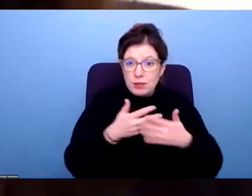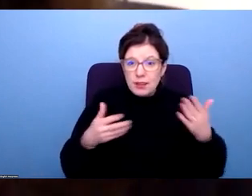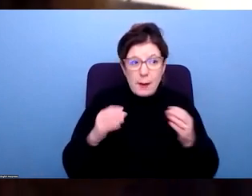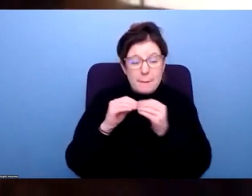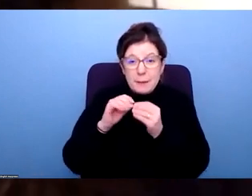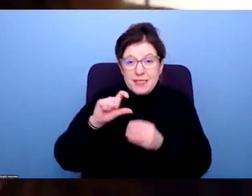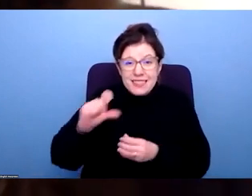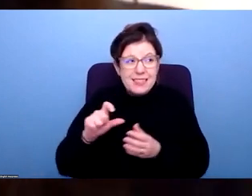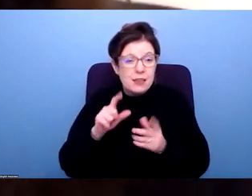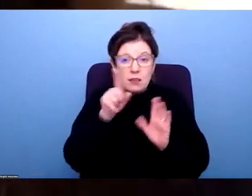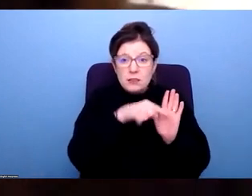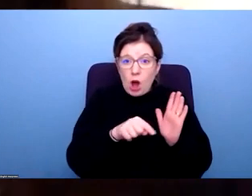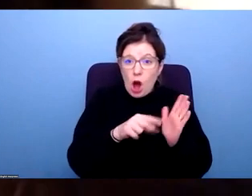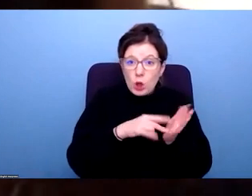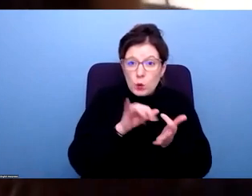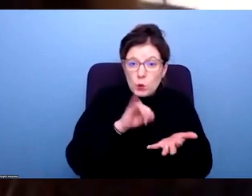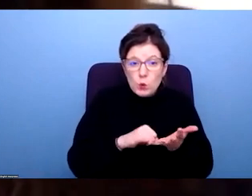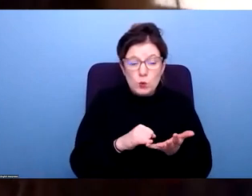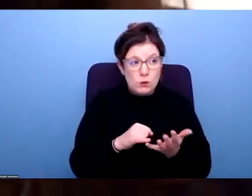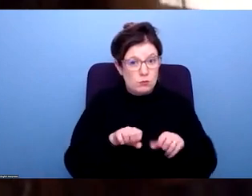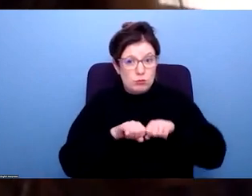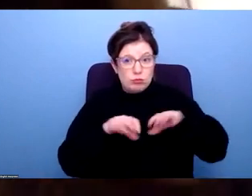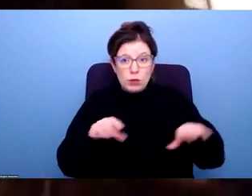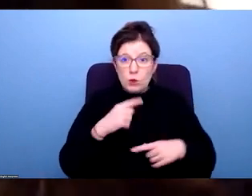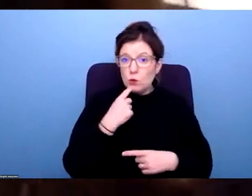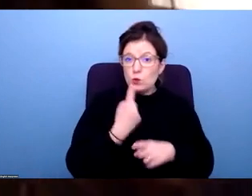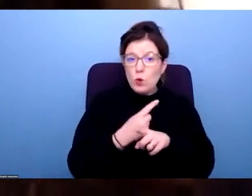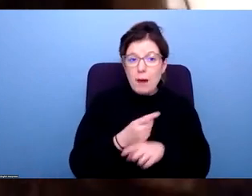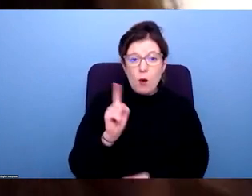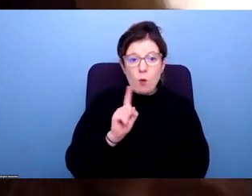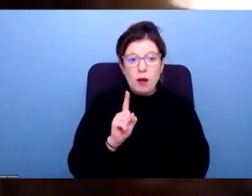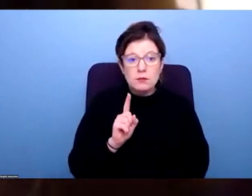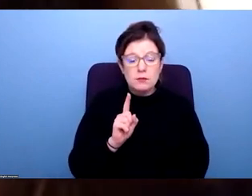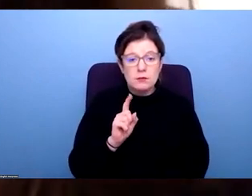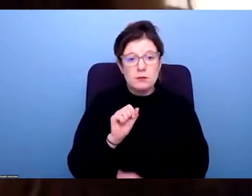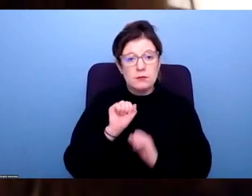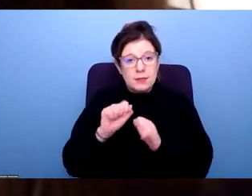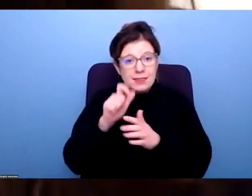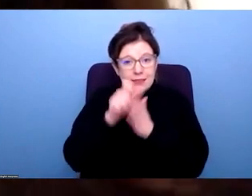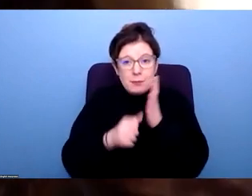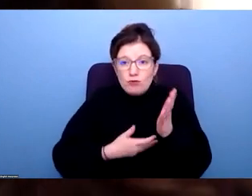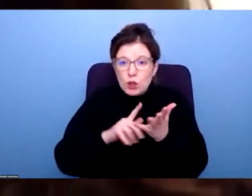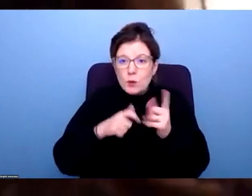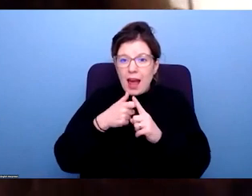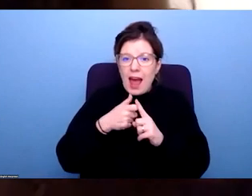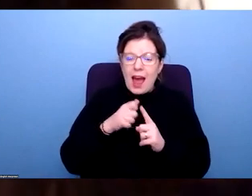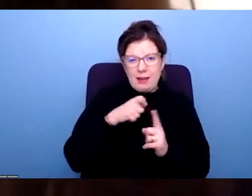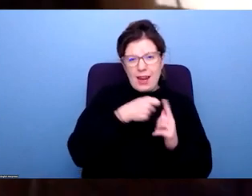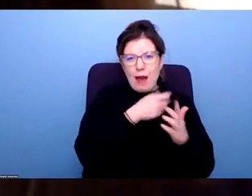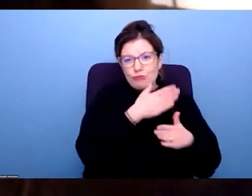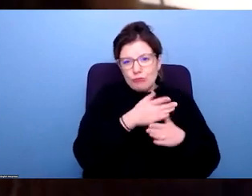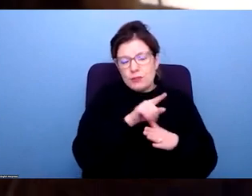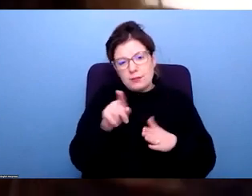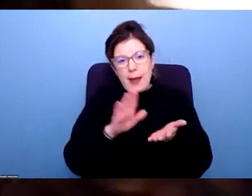or Sky News reporting on the outstanding work that, you know, Cameron's organisation Disability Rights UK, Scope, the